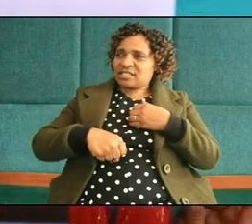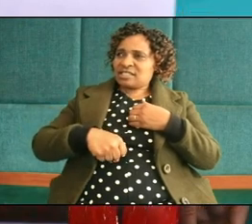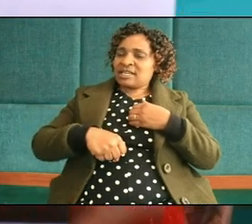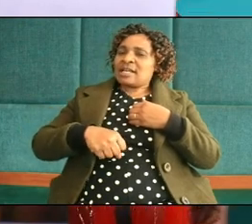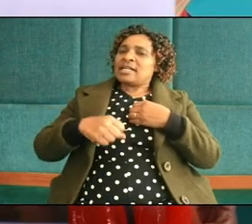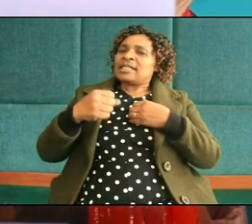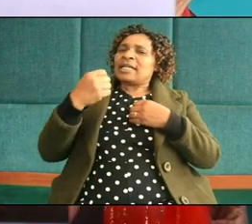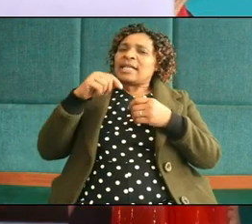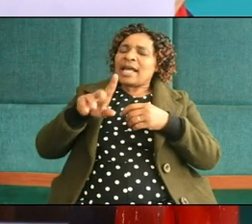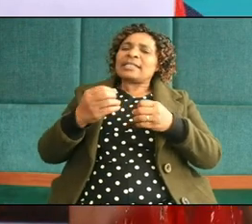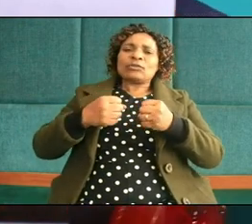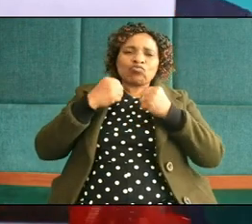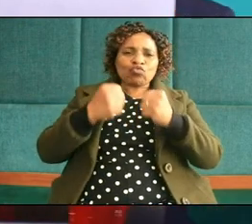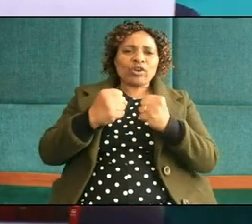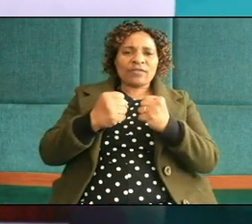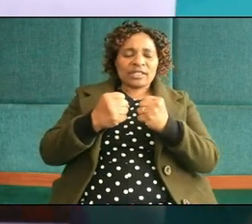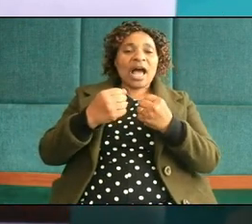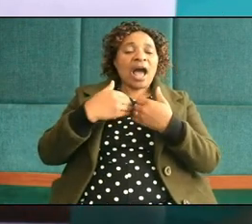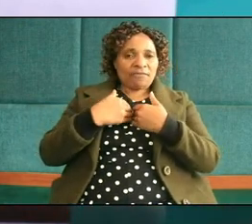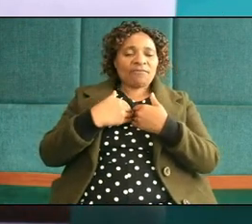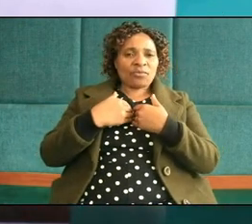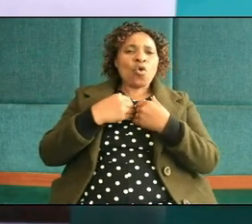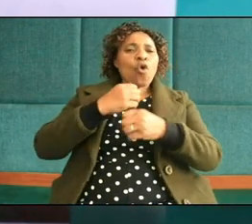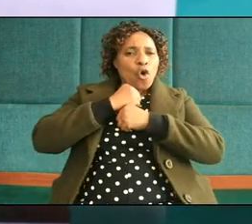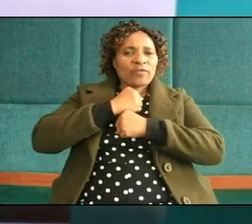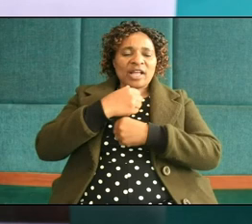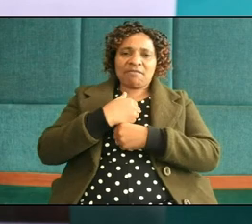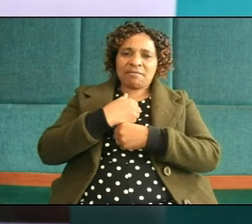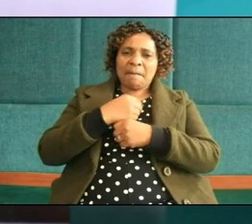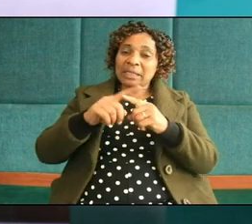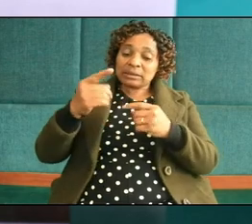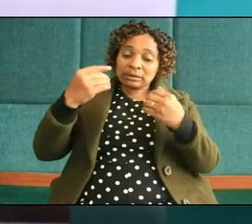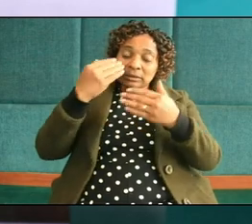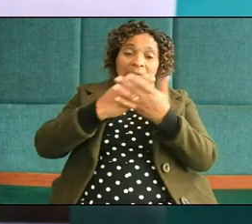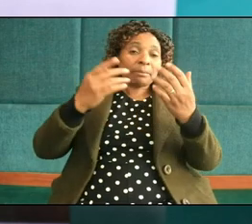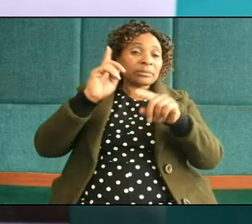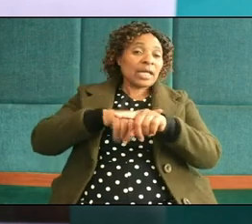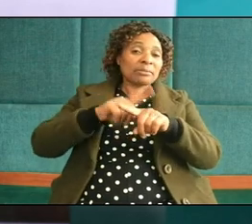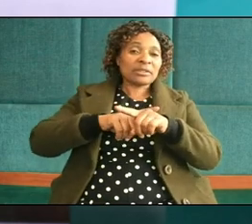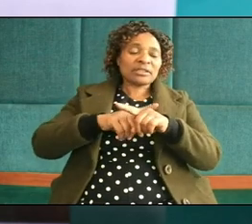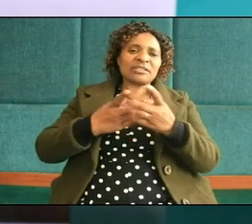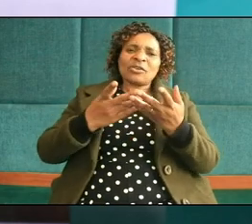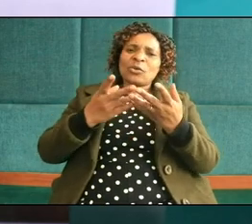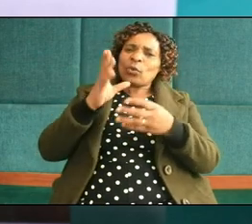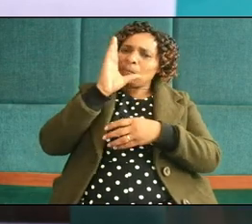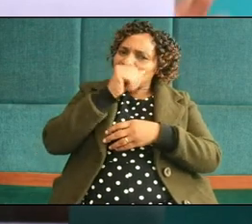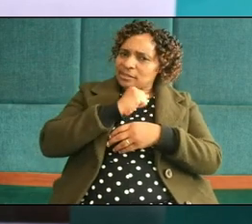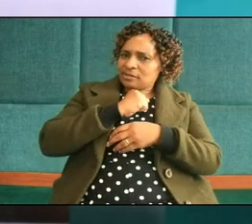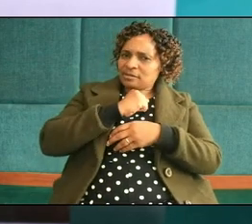self confident while human being sometimes we lack self esteem